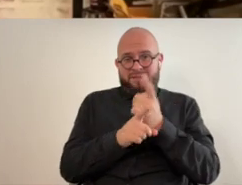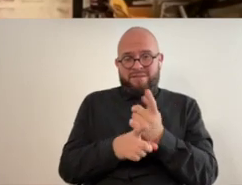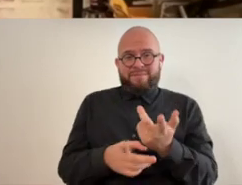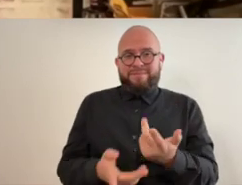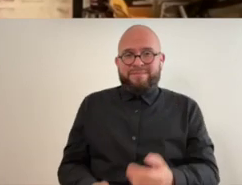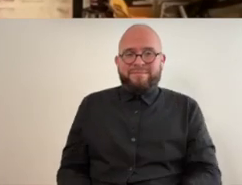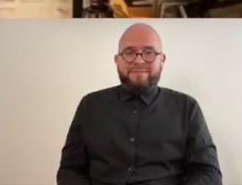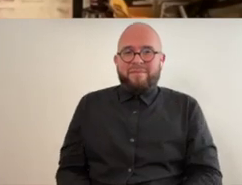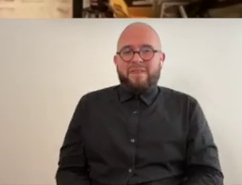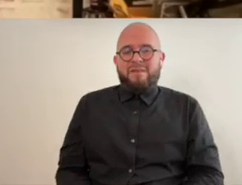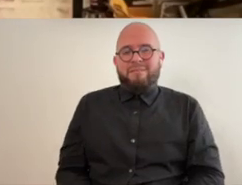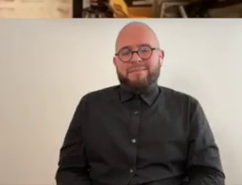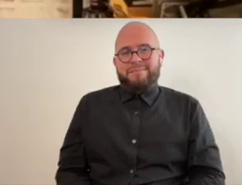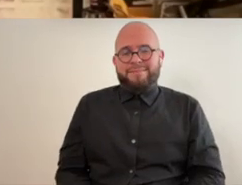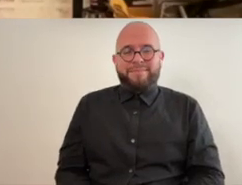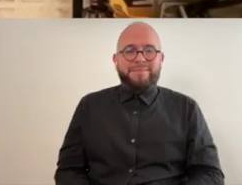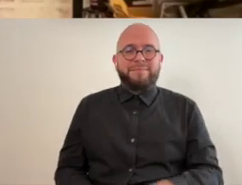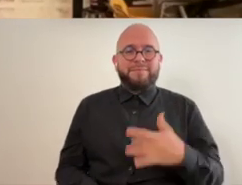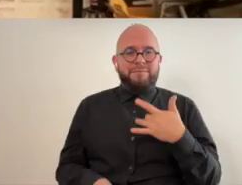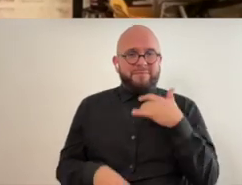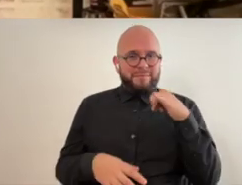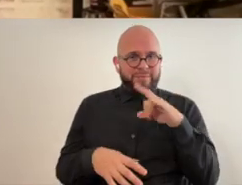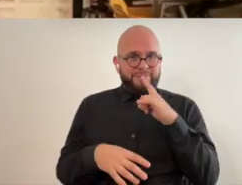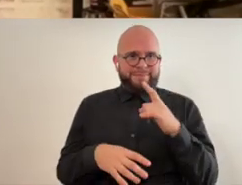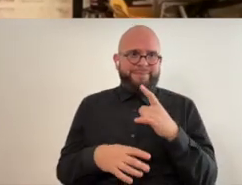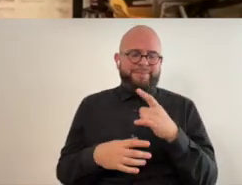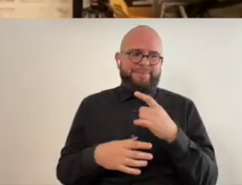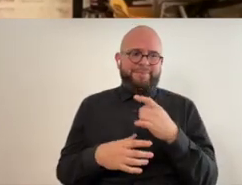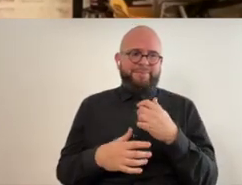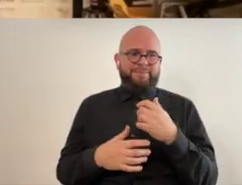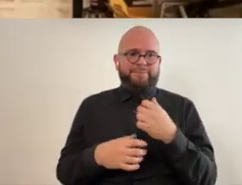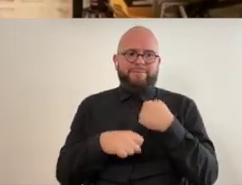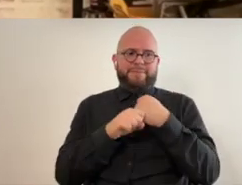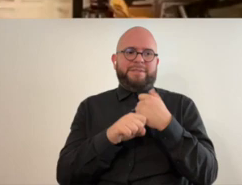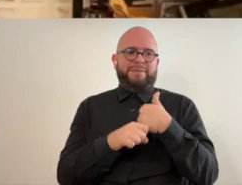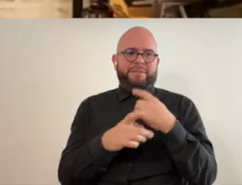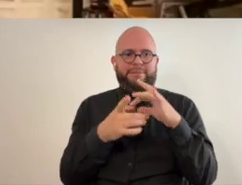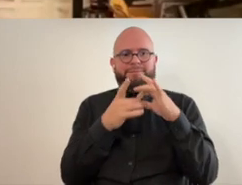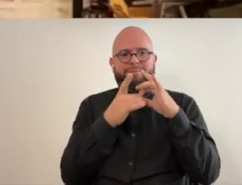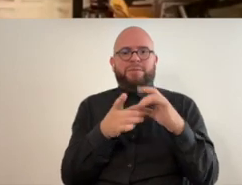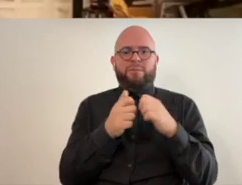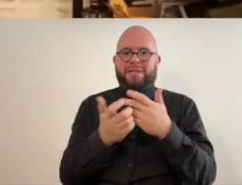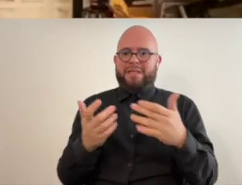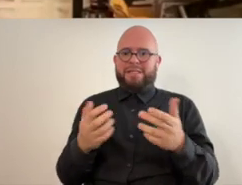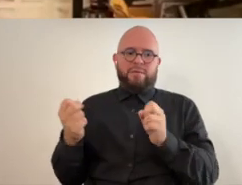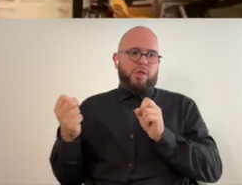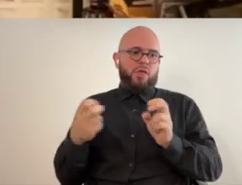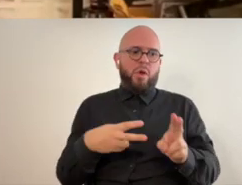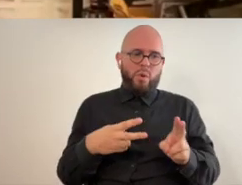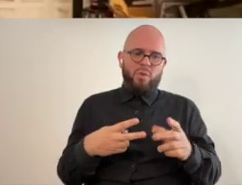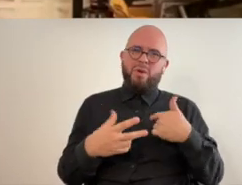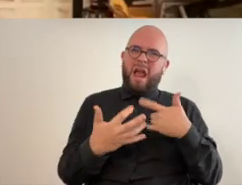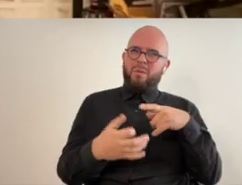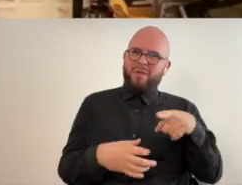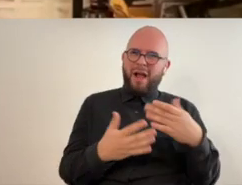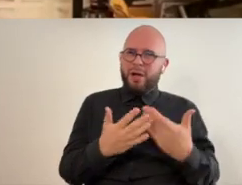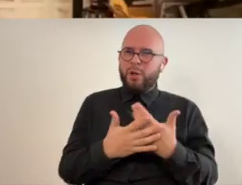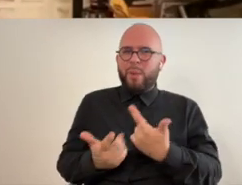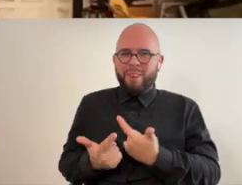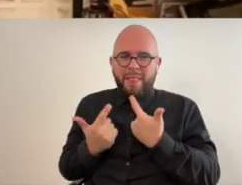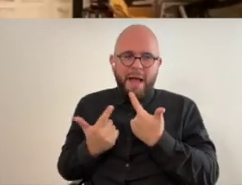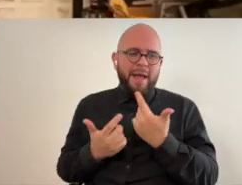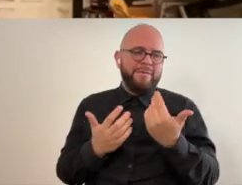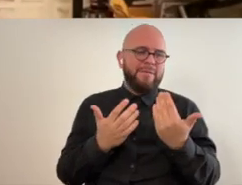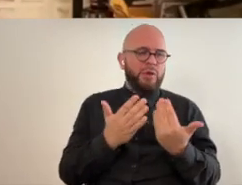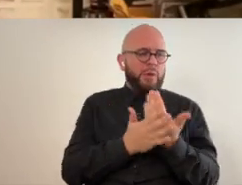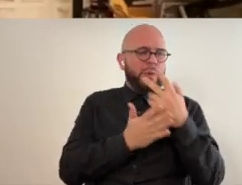with the pandemic so it's strengthened my connection to discarded objects and wanting to give them a new life and a new